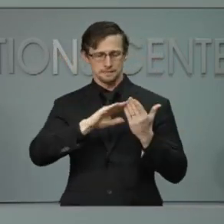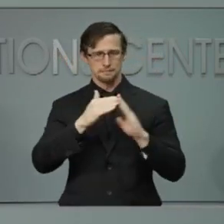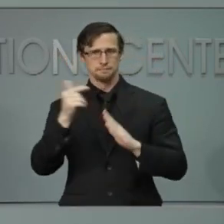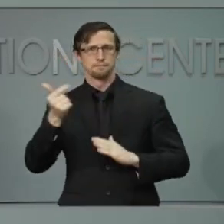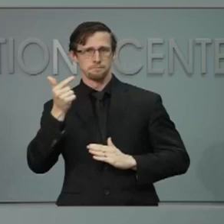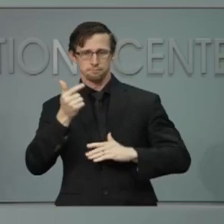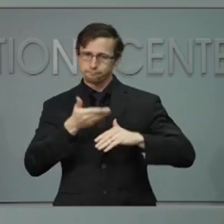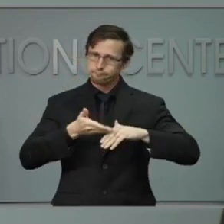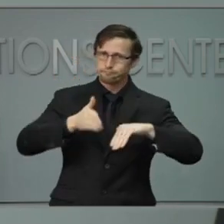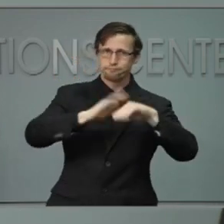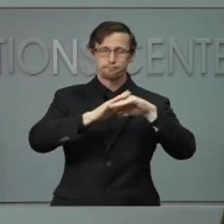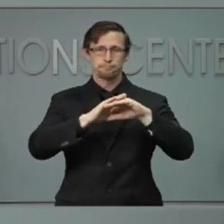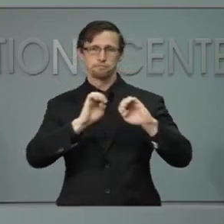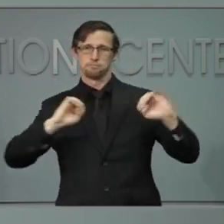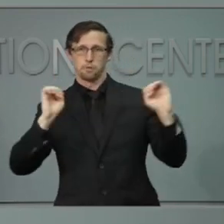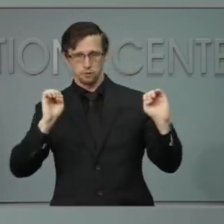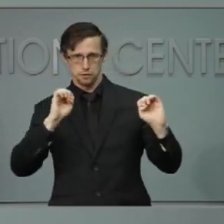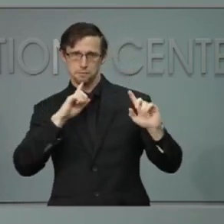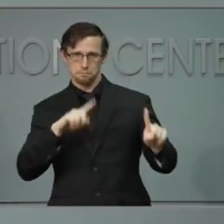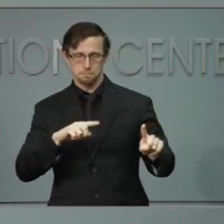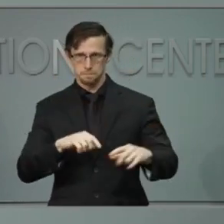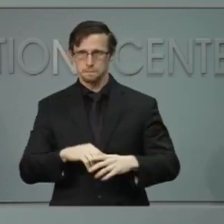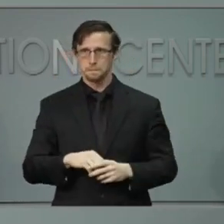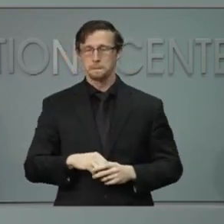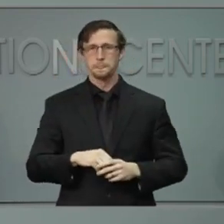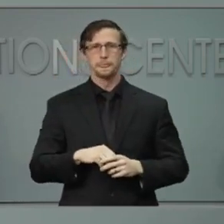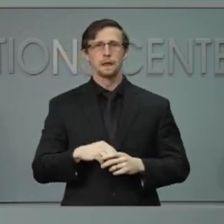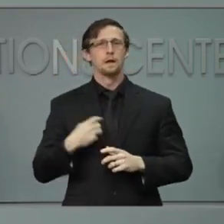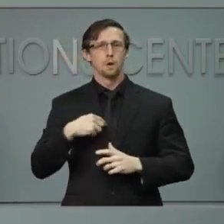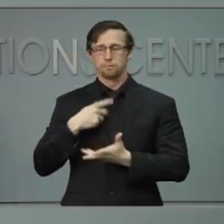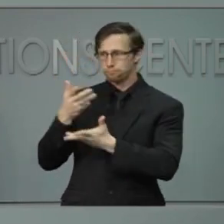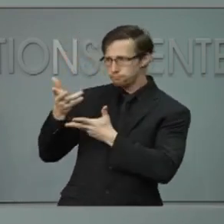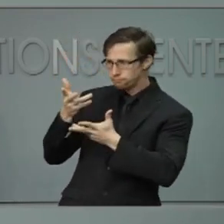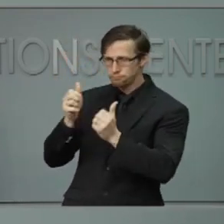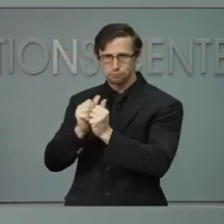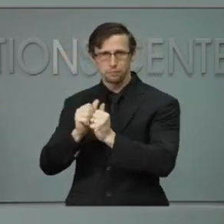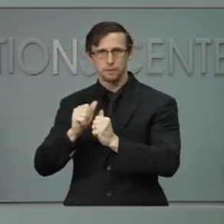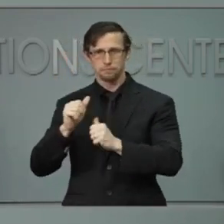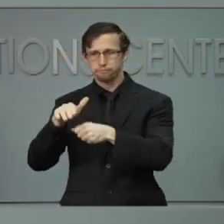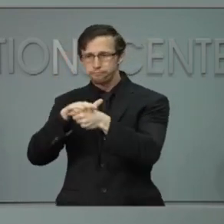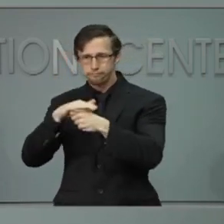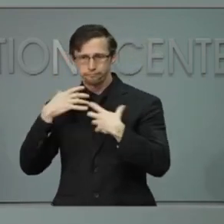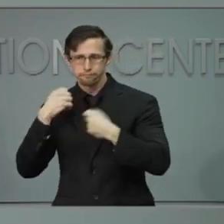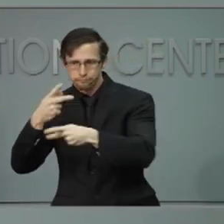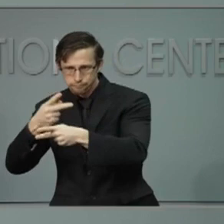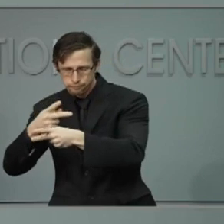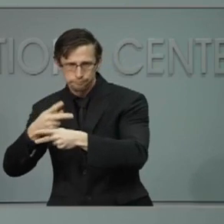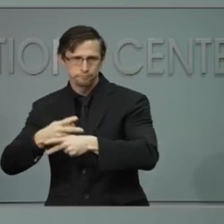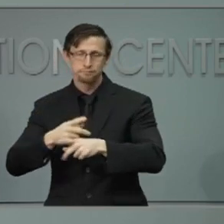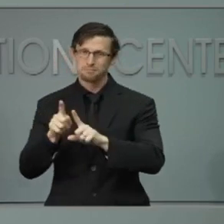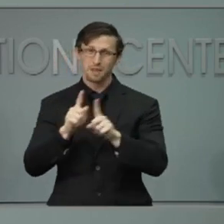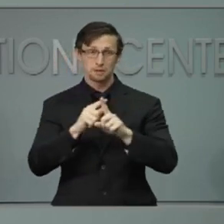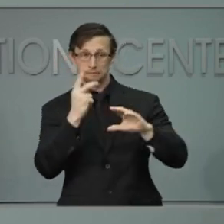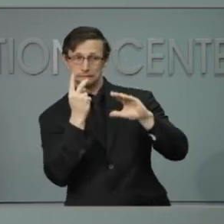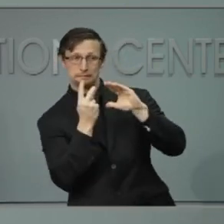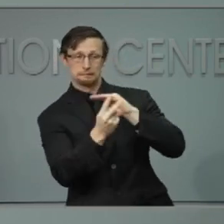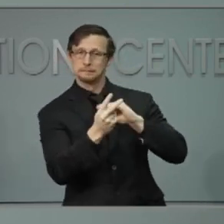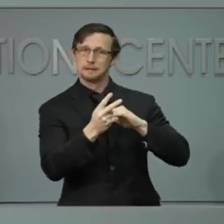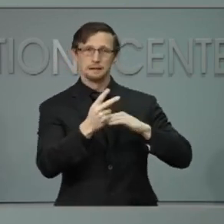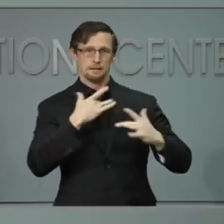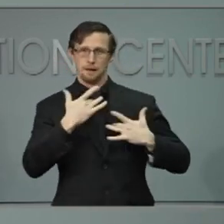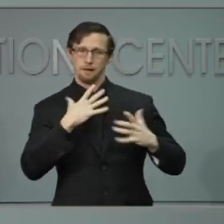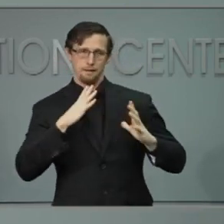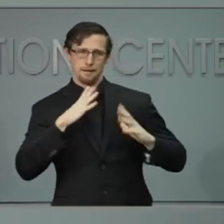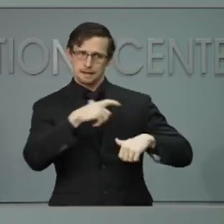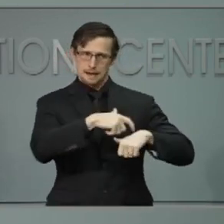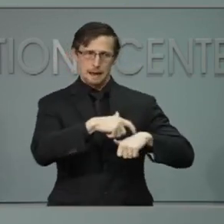Greensboro enacted on Friday. In consultation with our health care providers, and with the busy season upon us, we